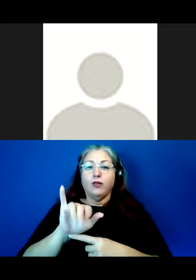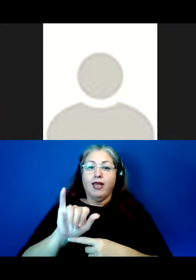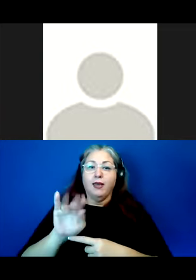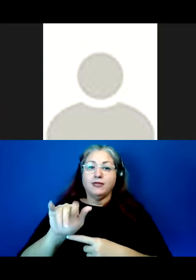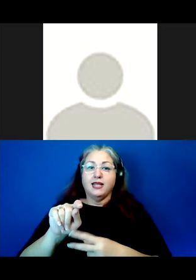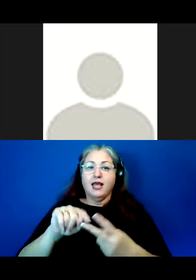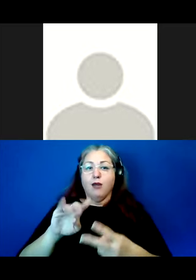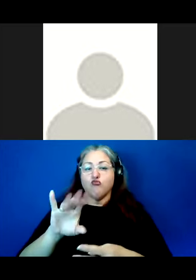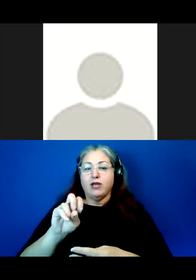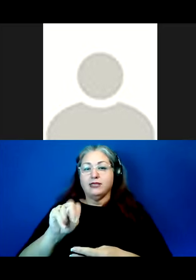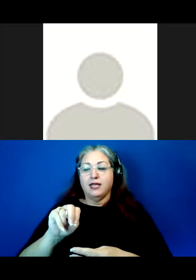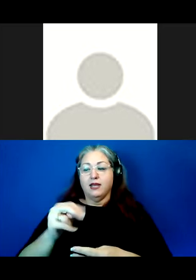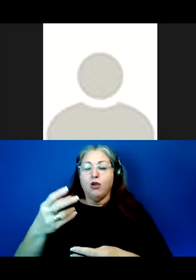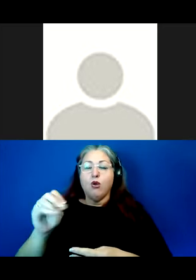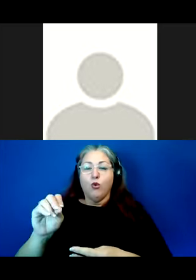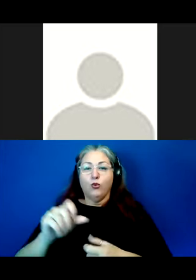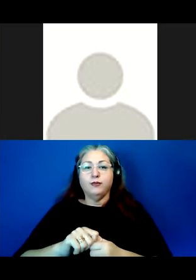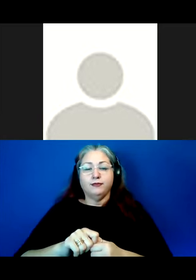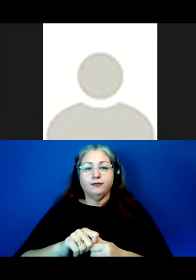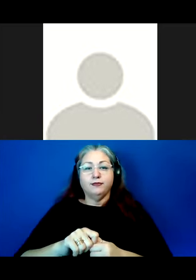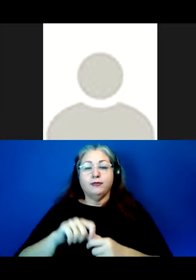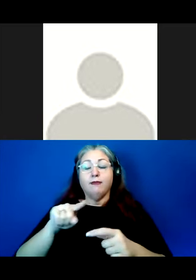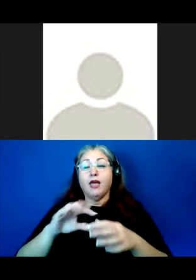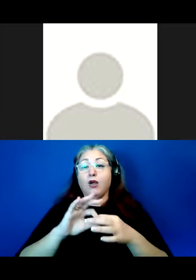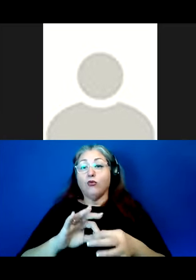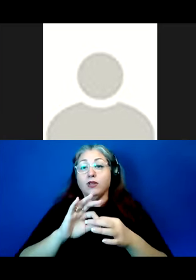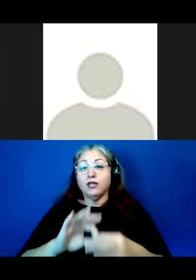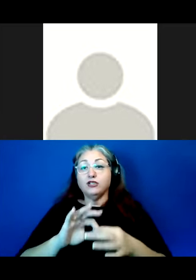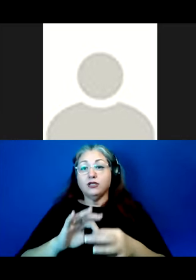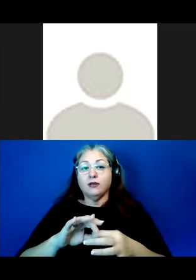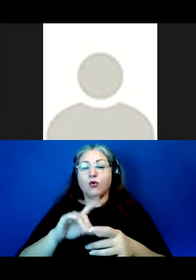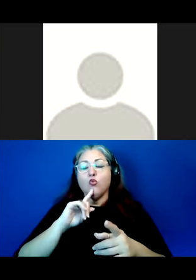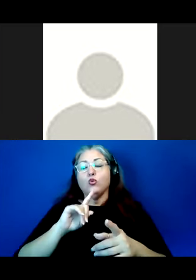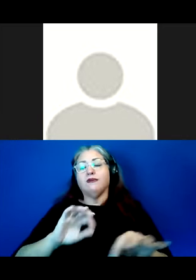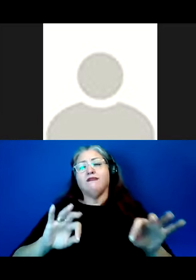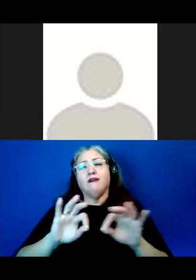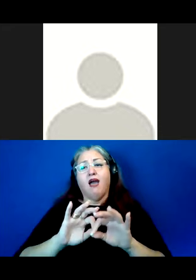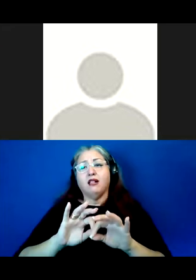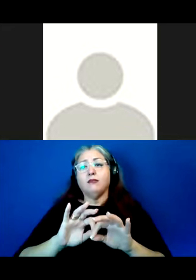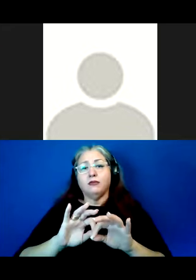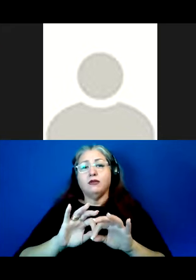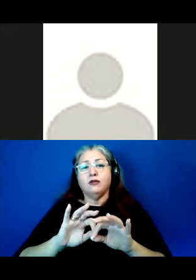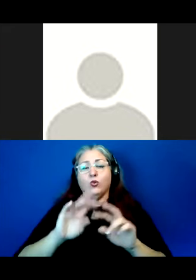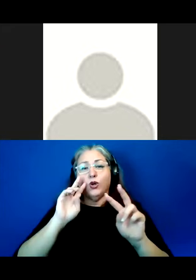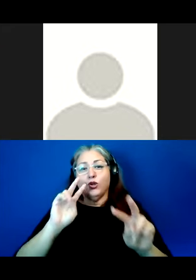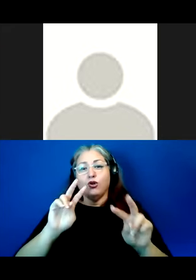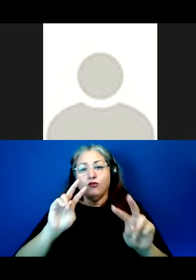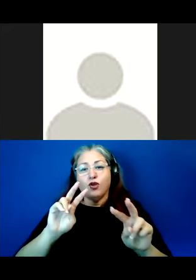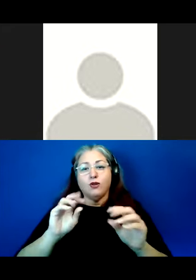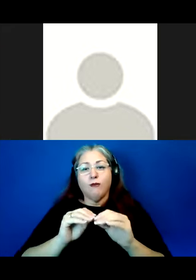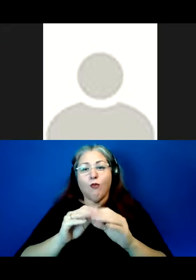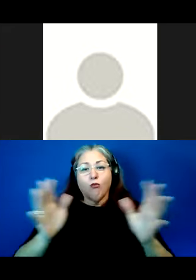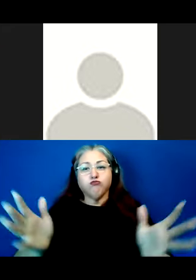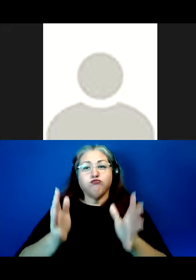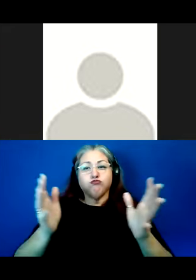and Bryson Hull. This relationship we have is valuable to us, and we look forward to fostering it